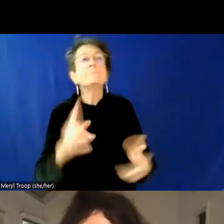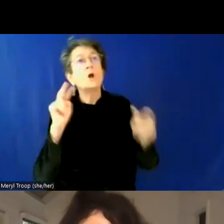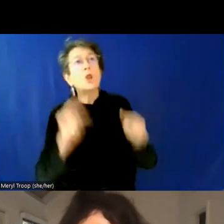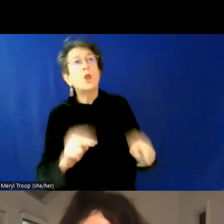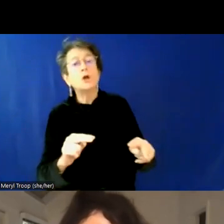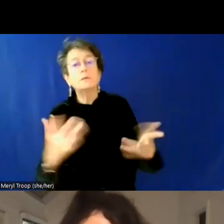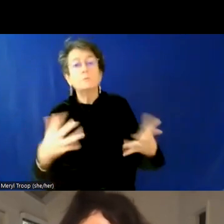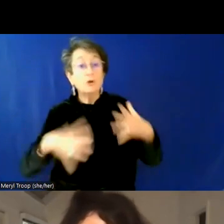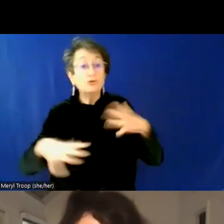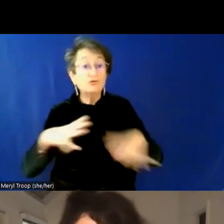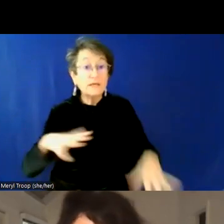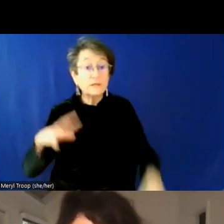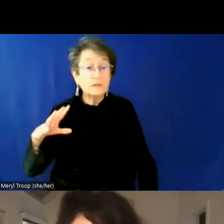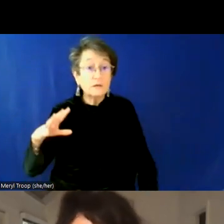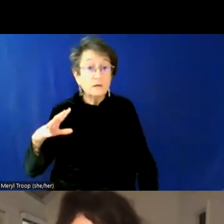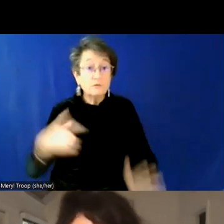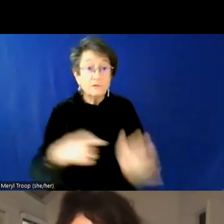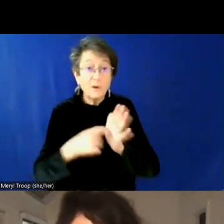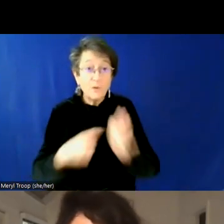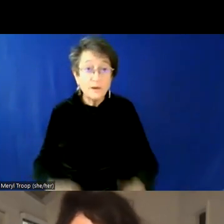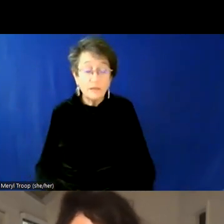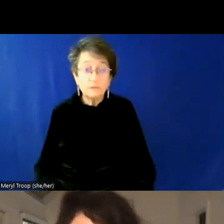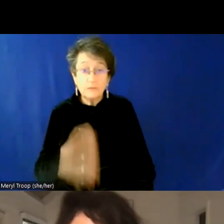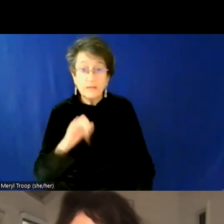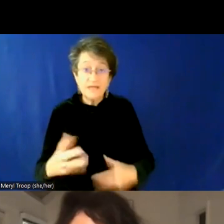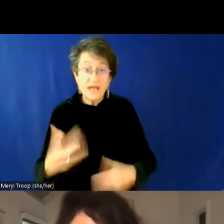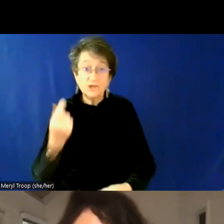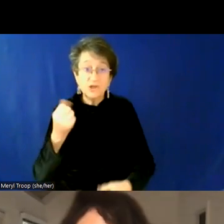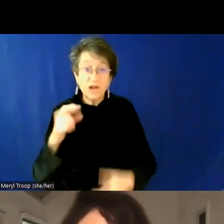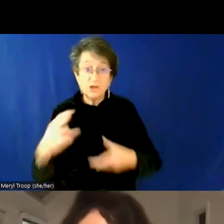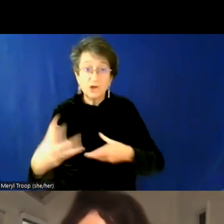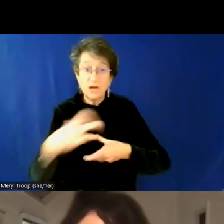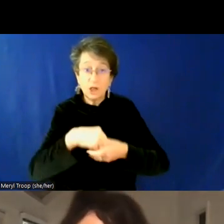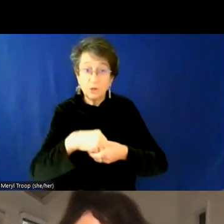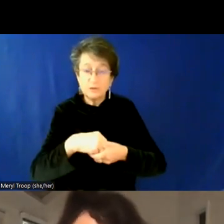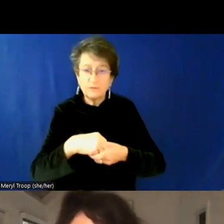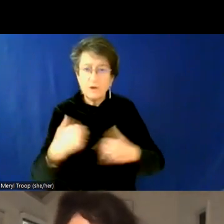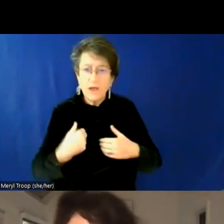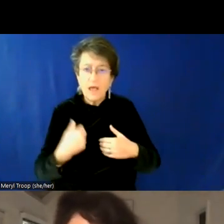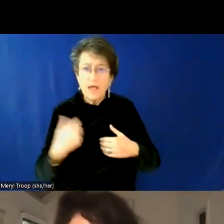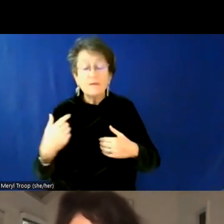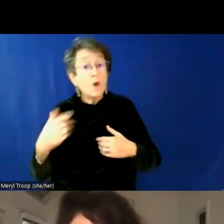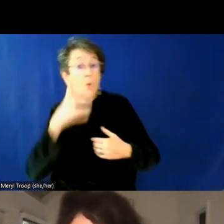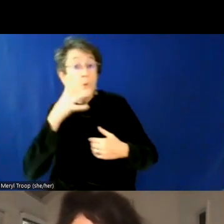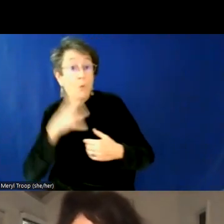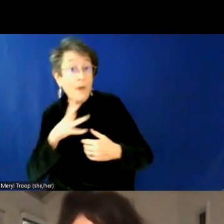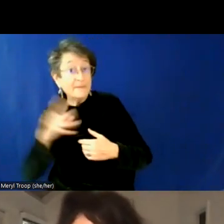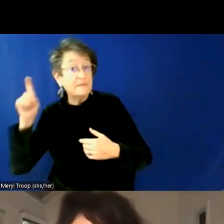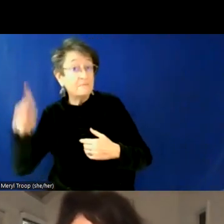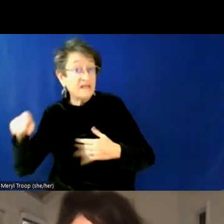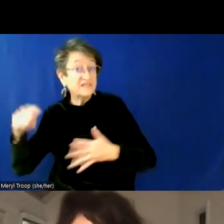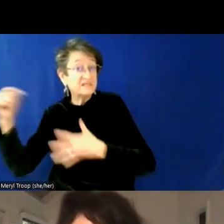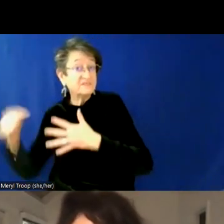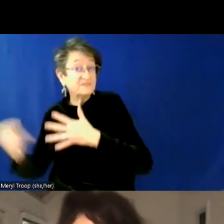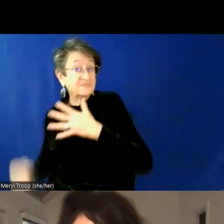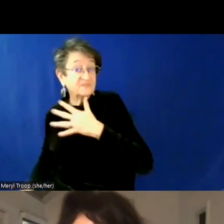you know, dress codes, are your dress codes, gender inclusive, are they, you know, do you have a dress code that is specific to the women in your, in your, in your company